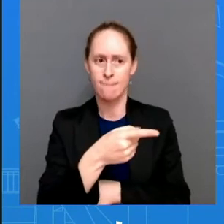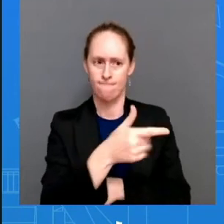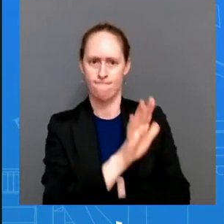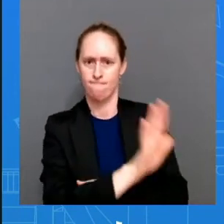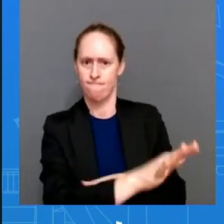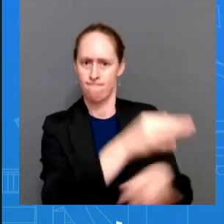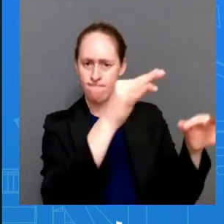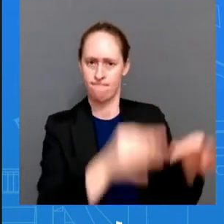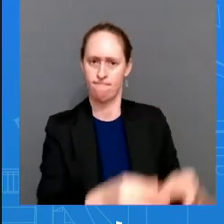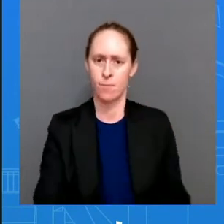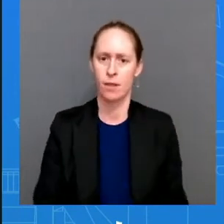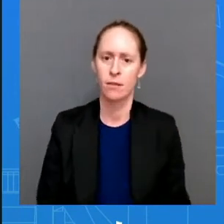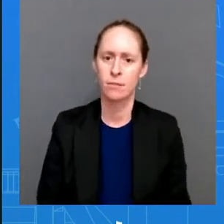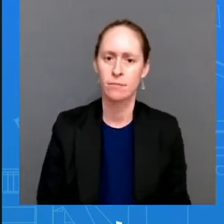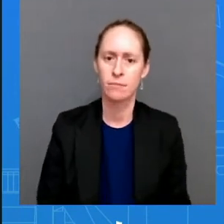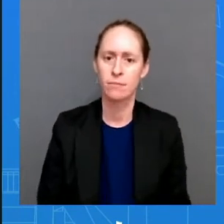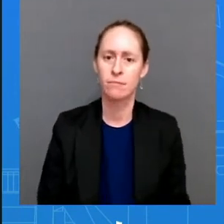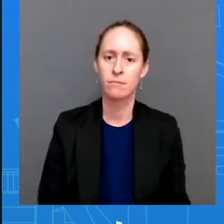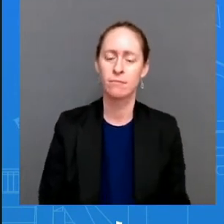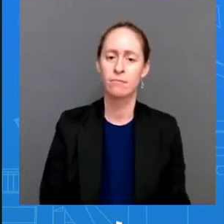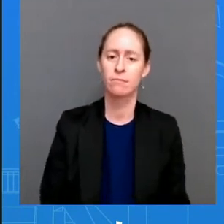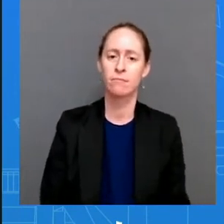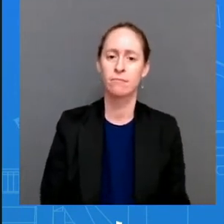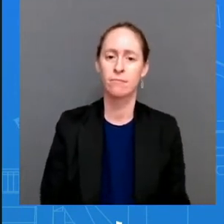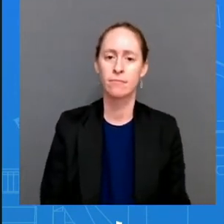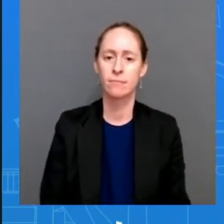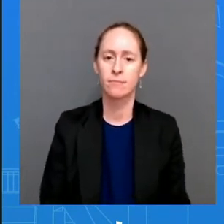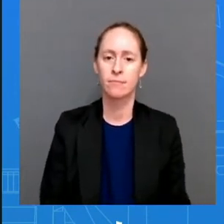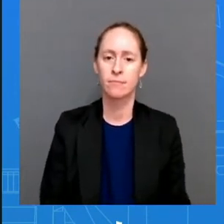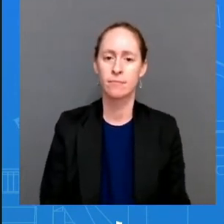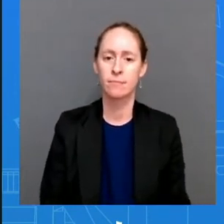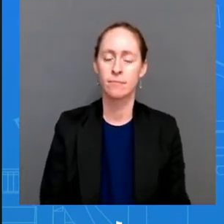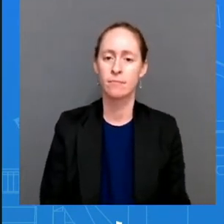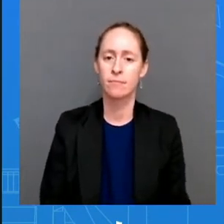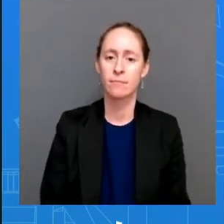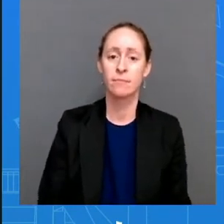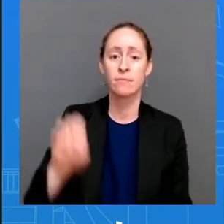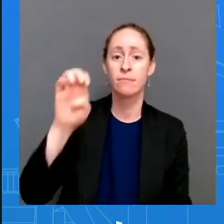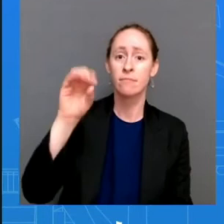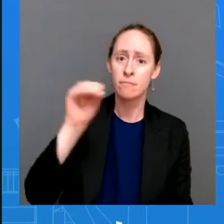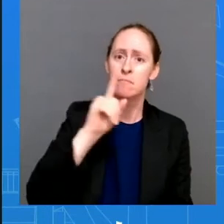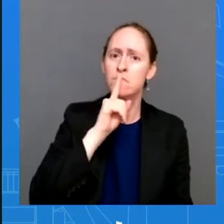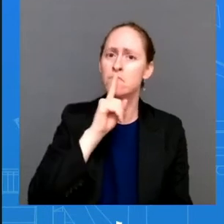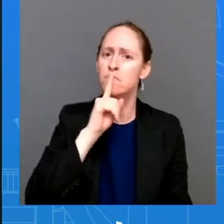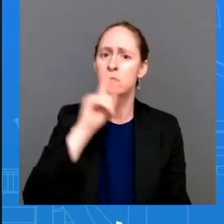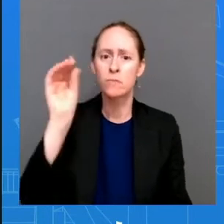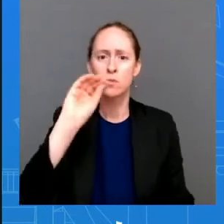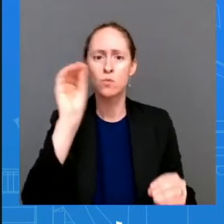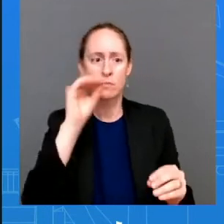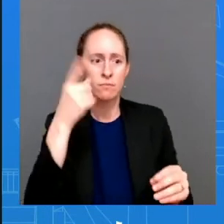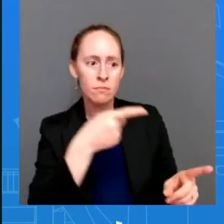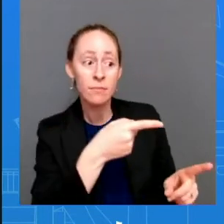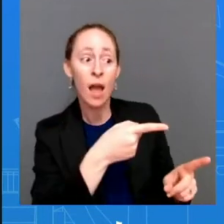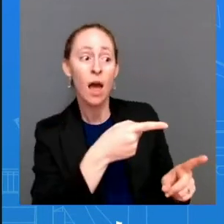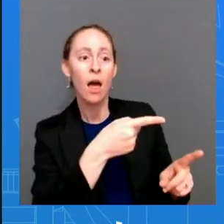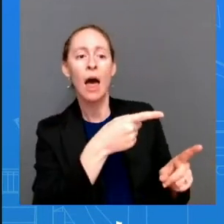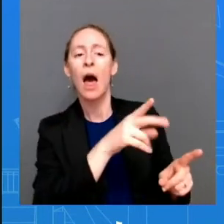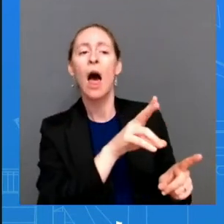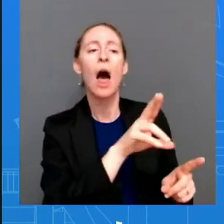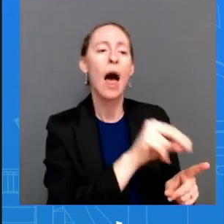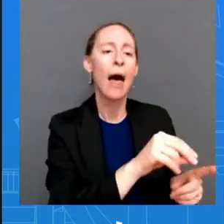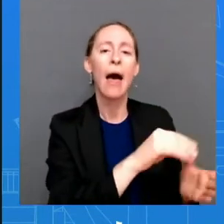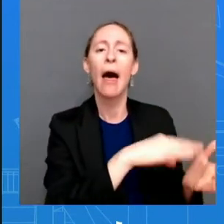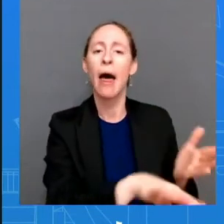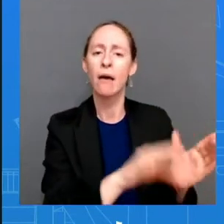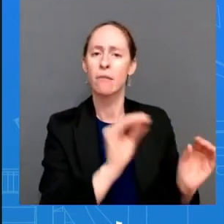and and nothing in the eo impacts those exceptions so there are exceptions there and i thought that was the first question that you were asking okay so let just